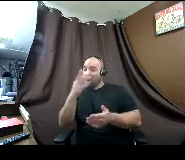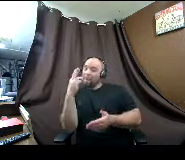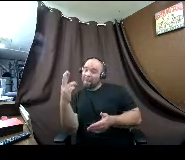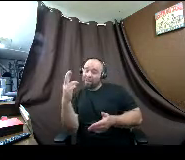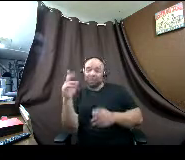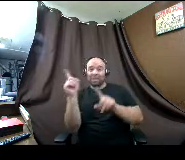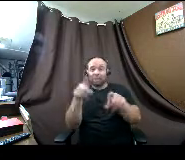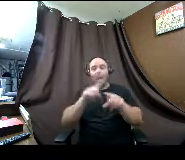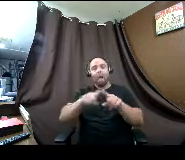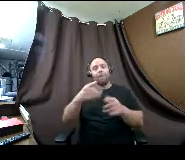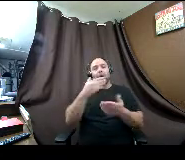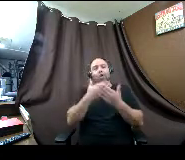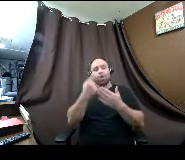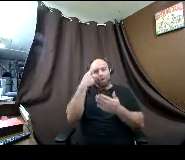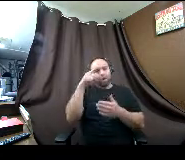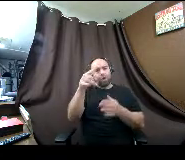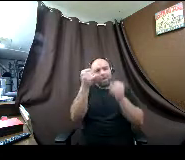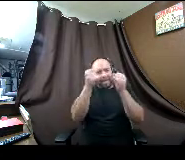individual